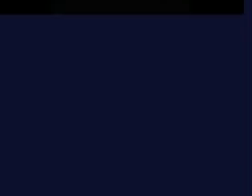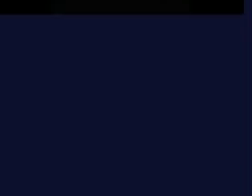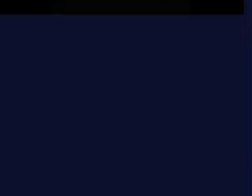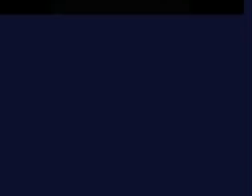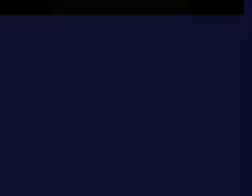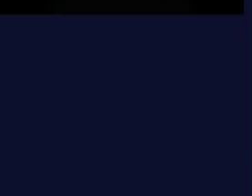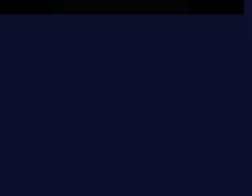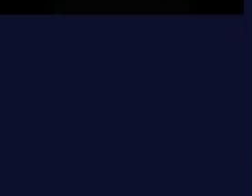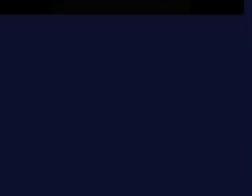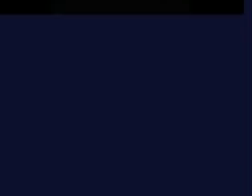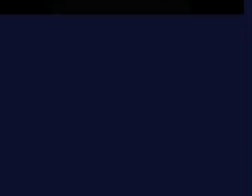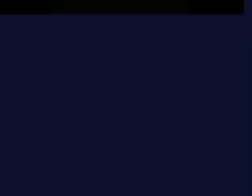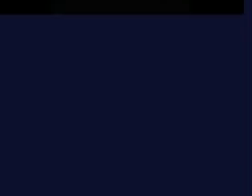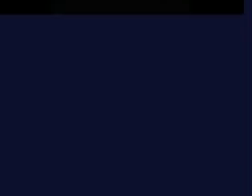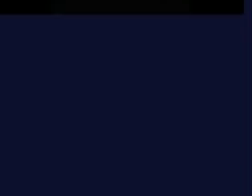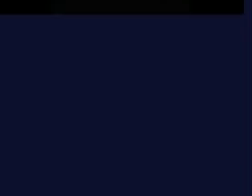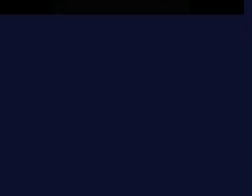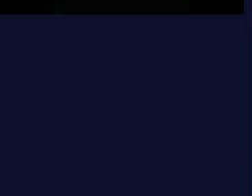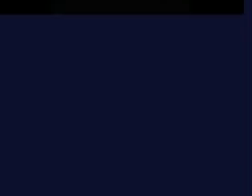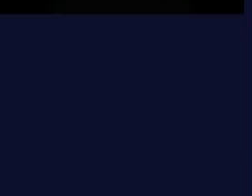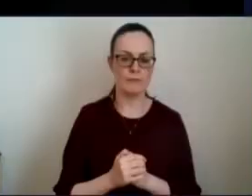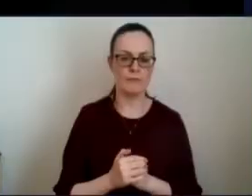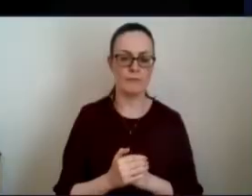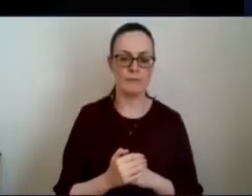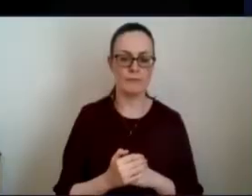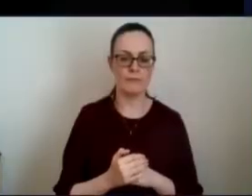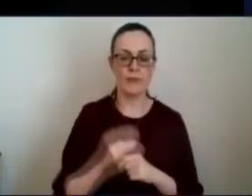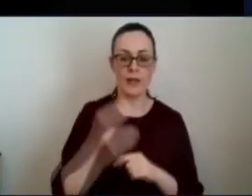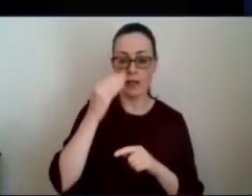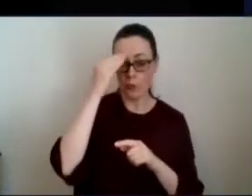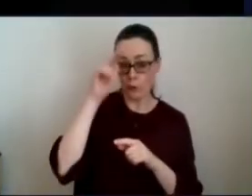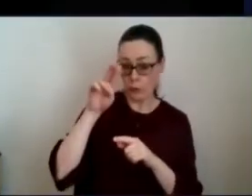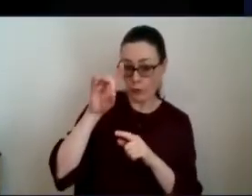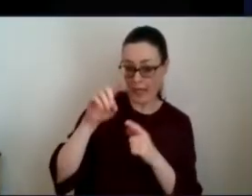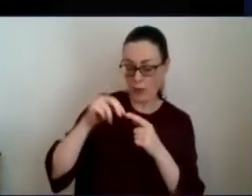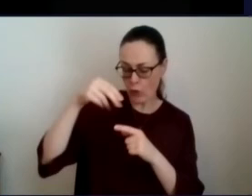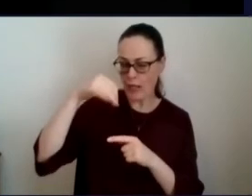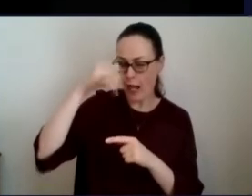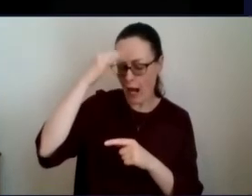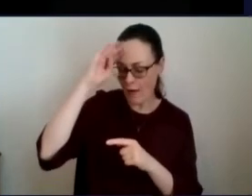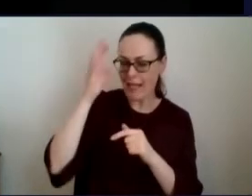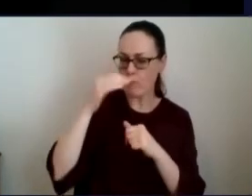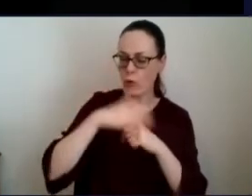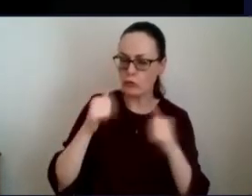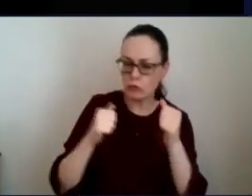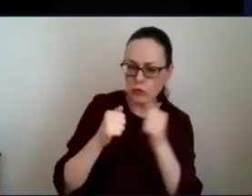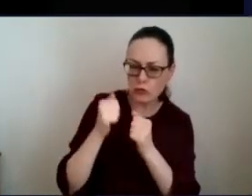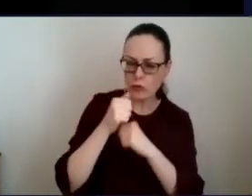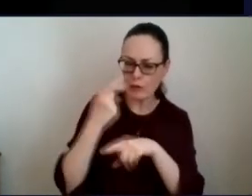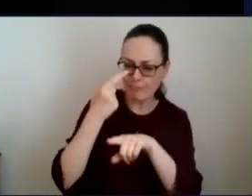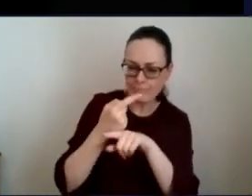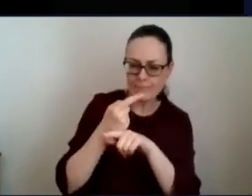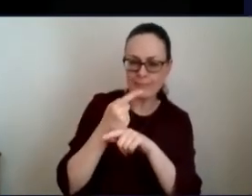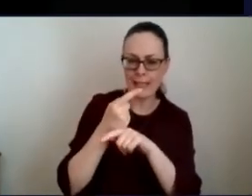they do have more uh structured plans in place to address those particular issues and try and increase vaccination in those particular um